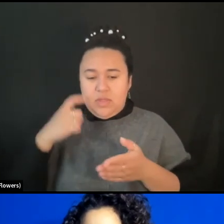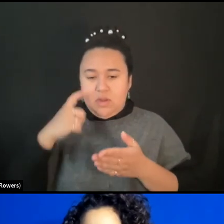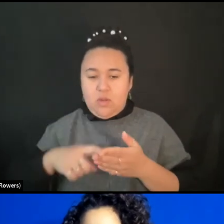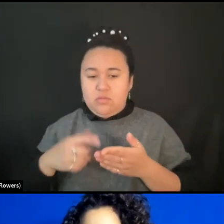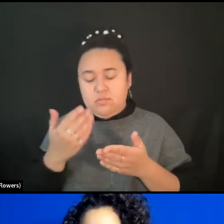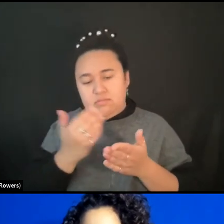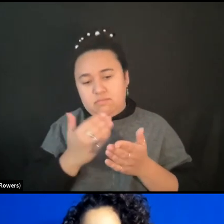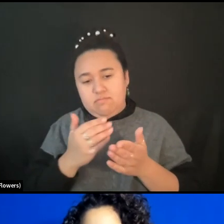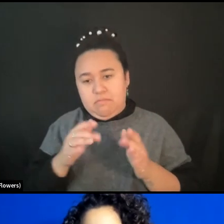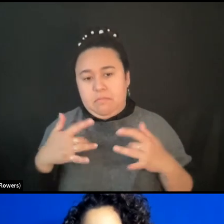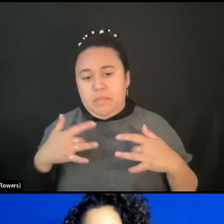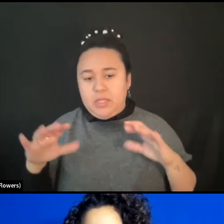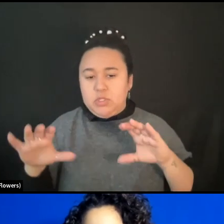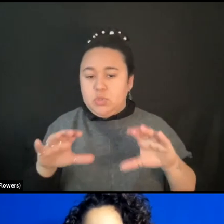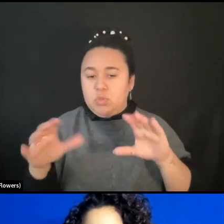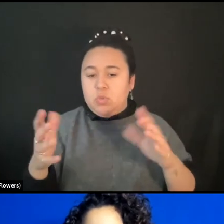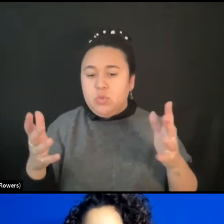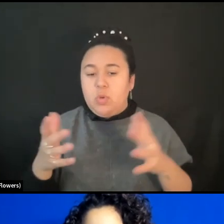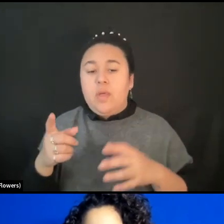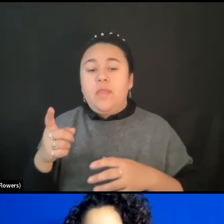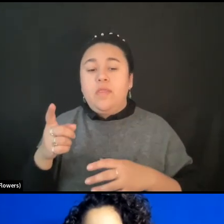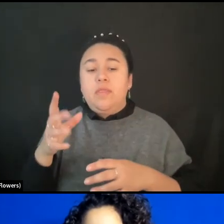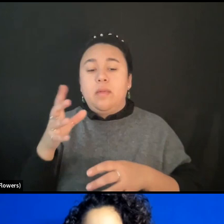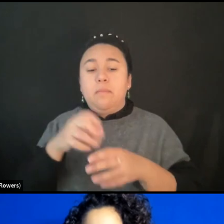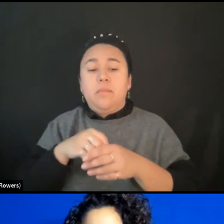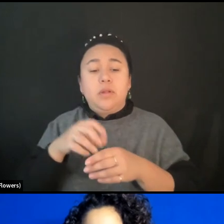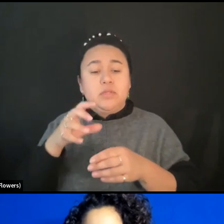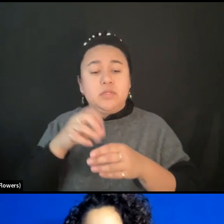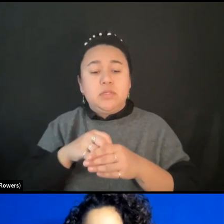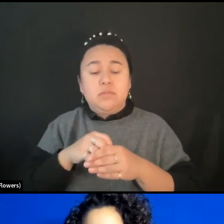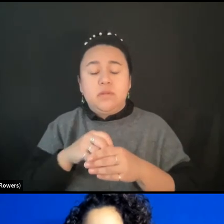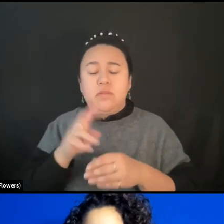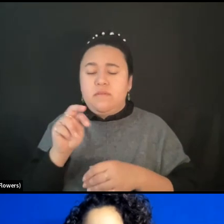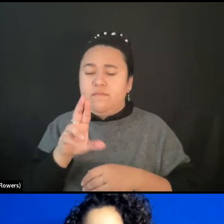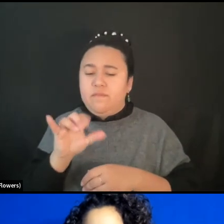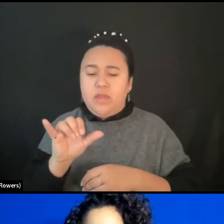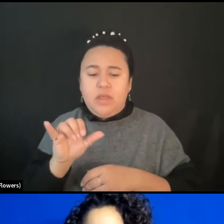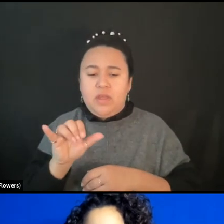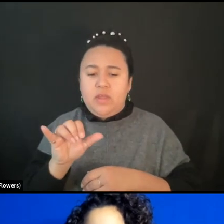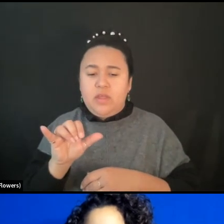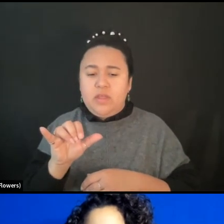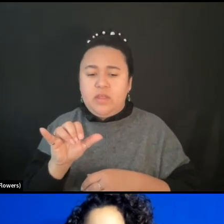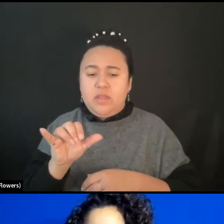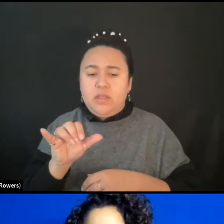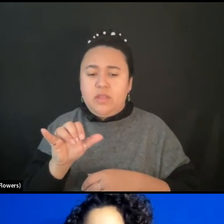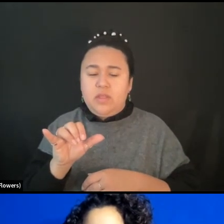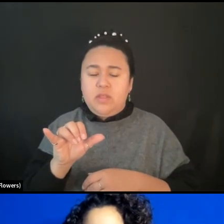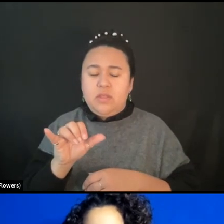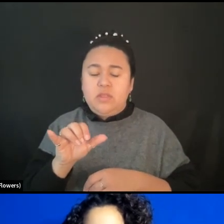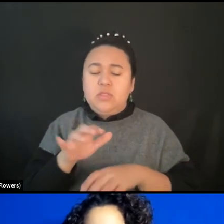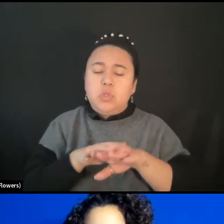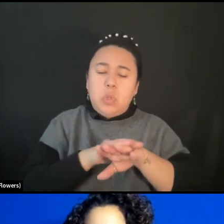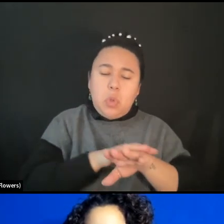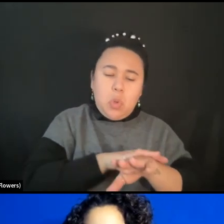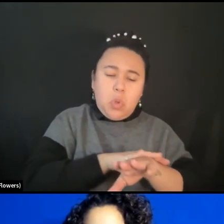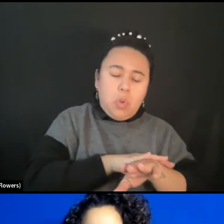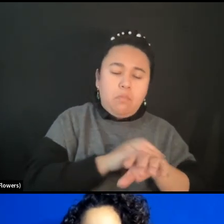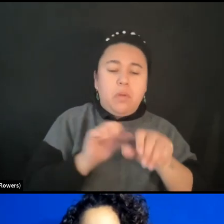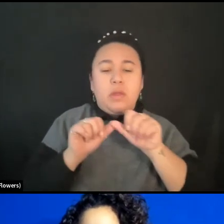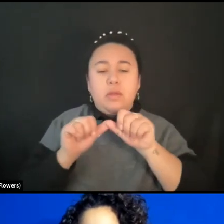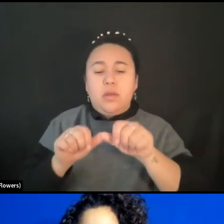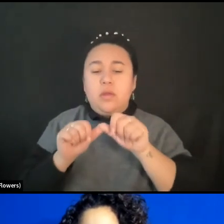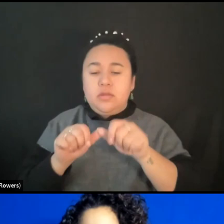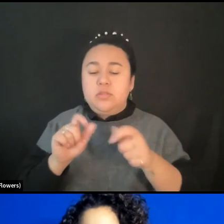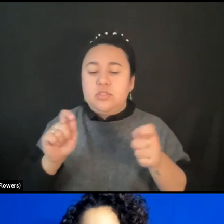being participants in a very slow but constant change in how